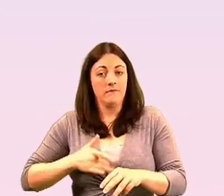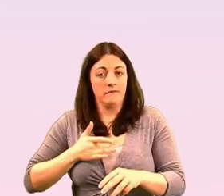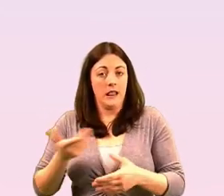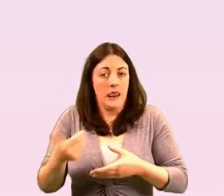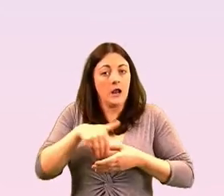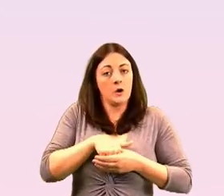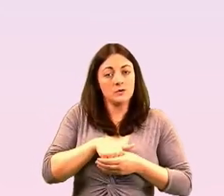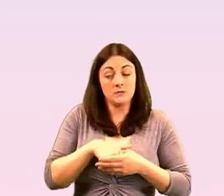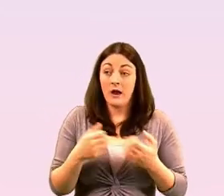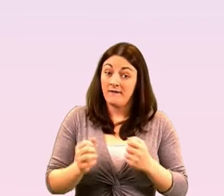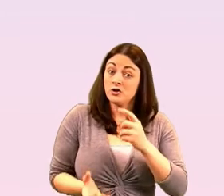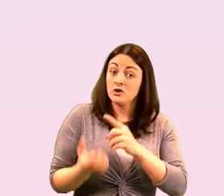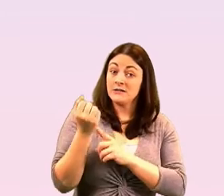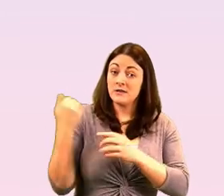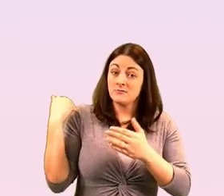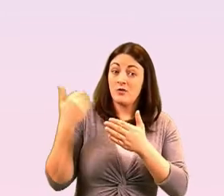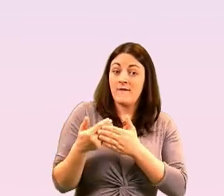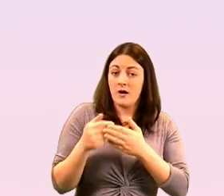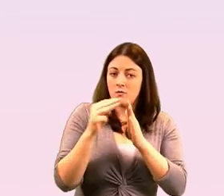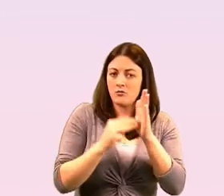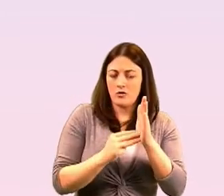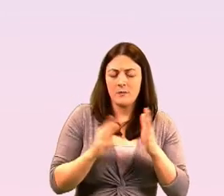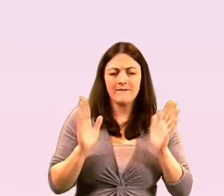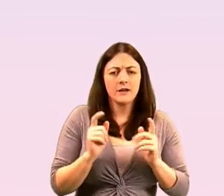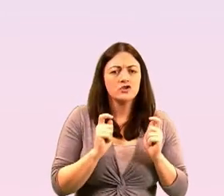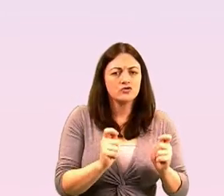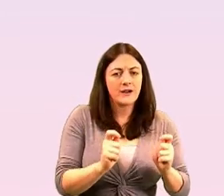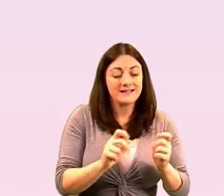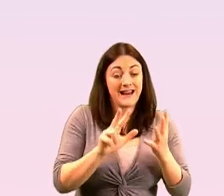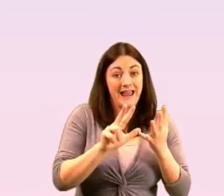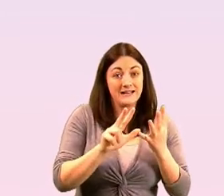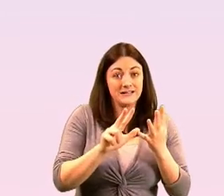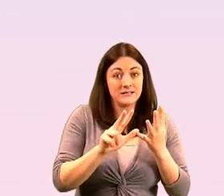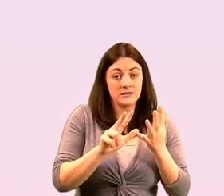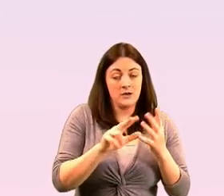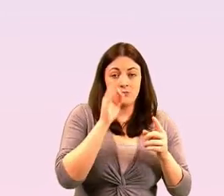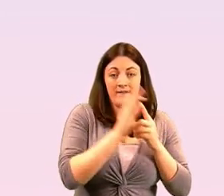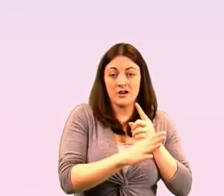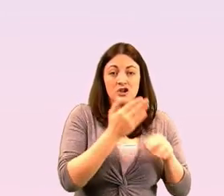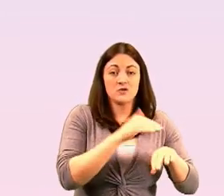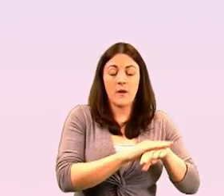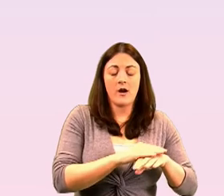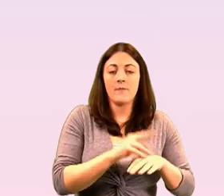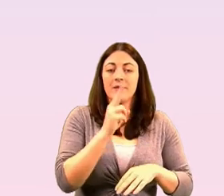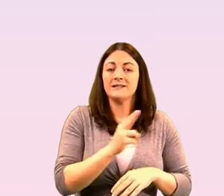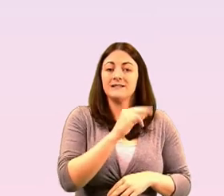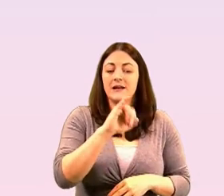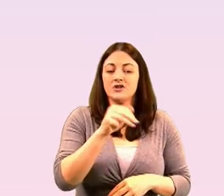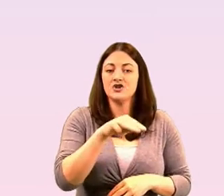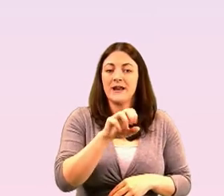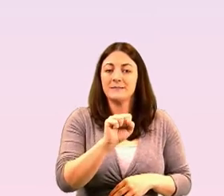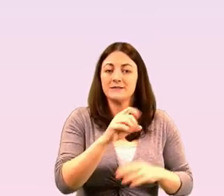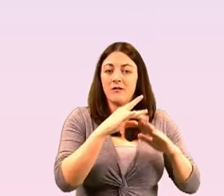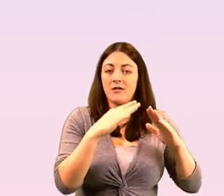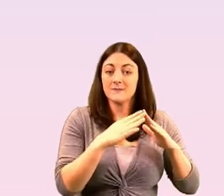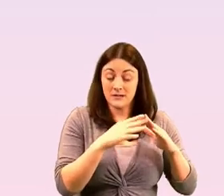success with the program and for example we've trained eight champions in st james's hospital and they've transformed lgbti